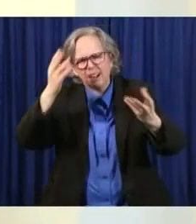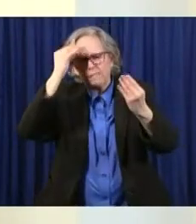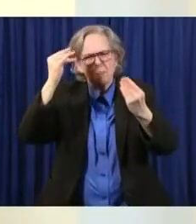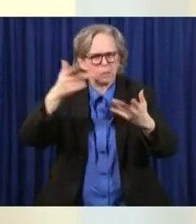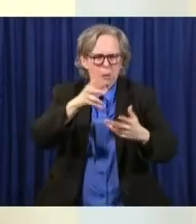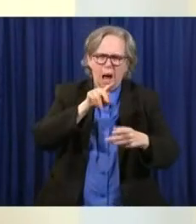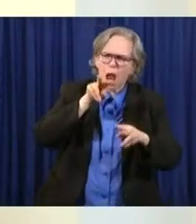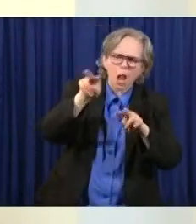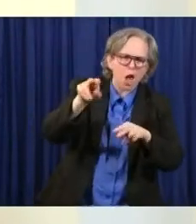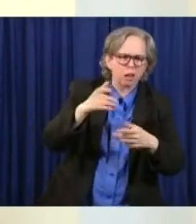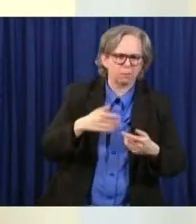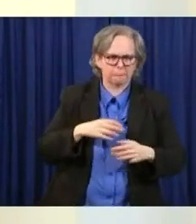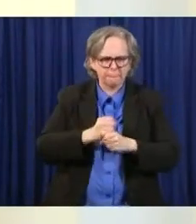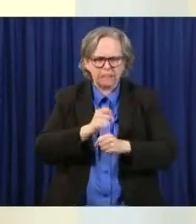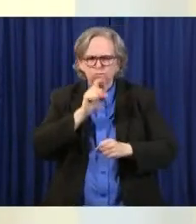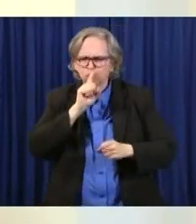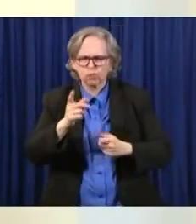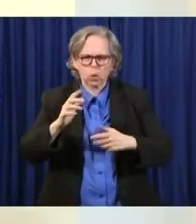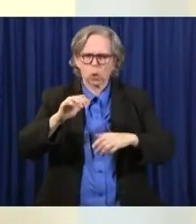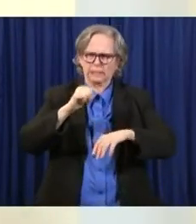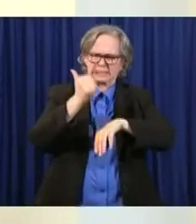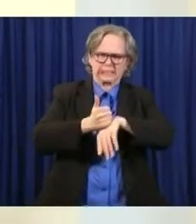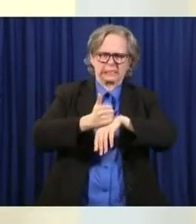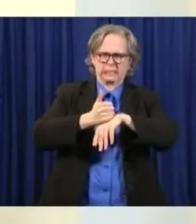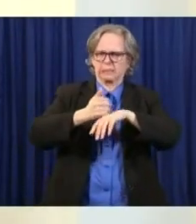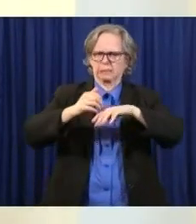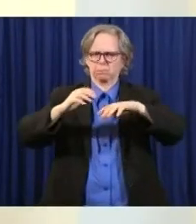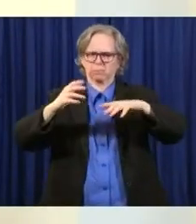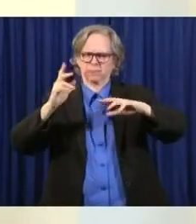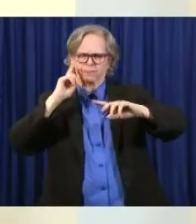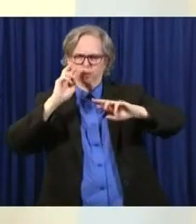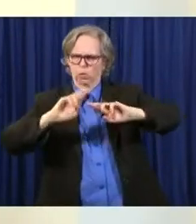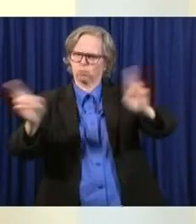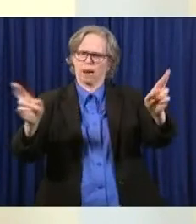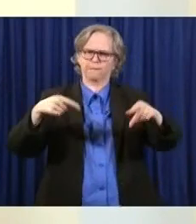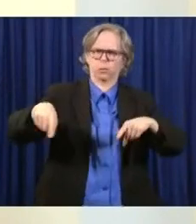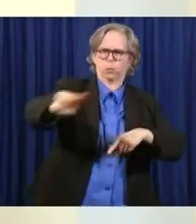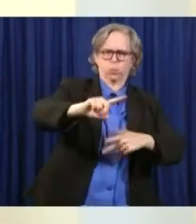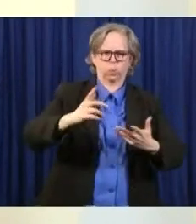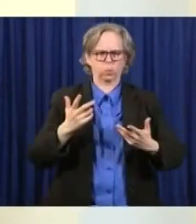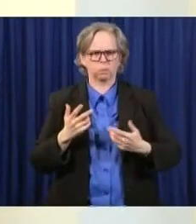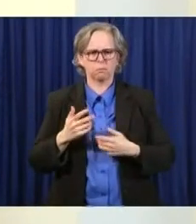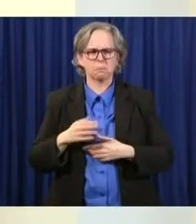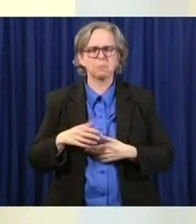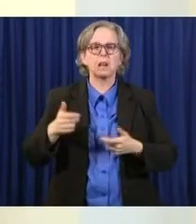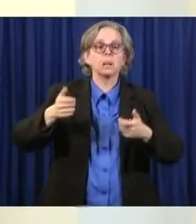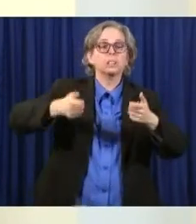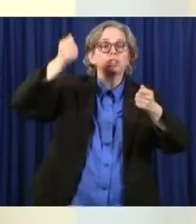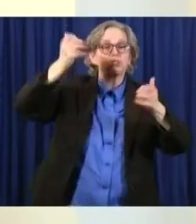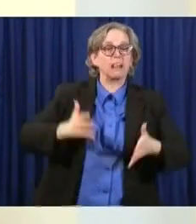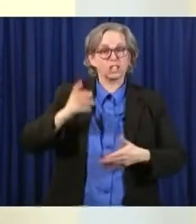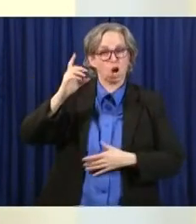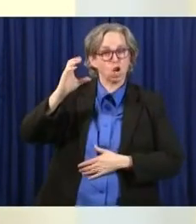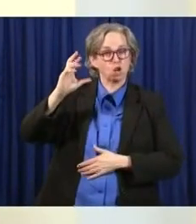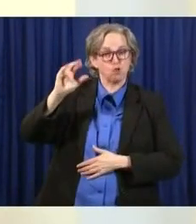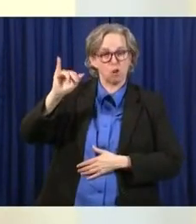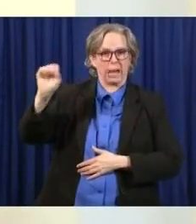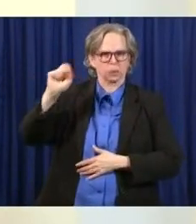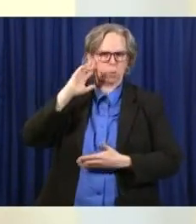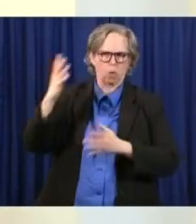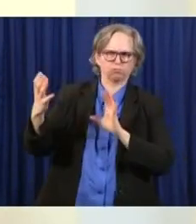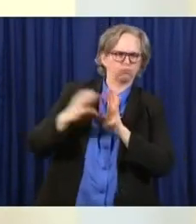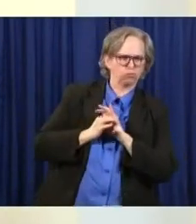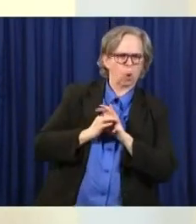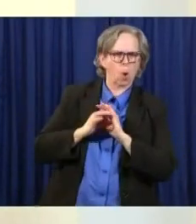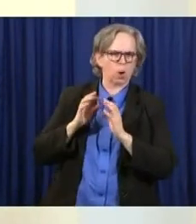to help all Ohioans. So you'll hear more from Director Chris in the days to come. But I want us to know, you know, it breaks us down a little